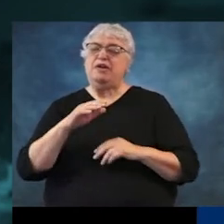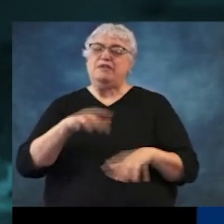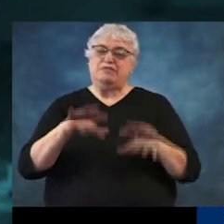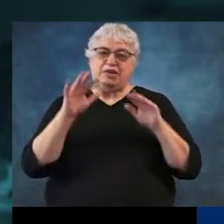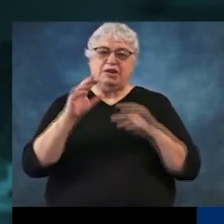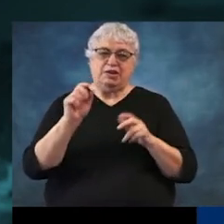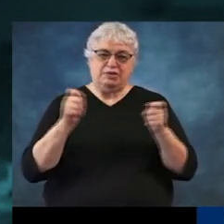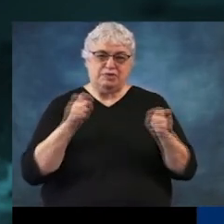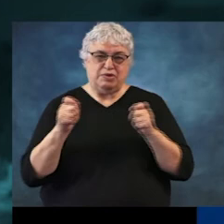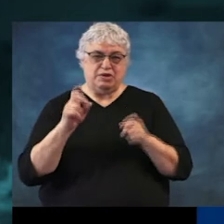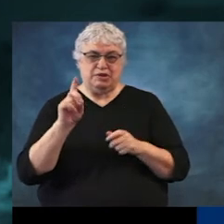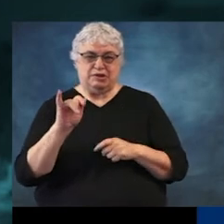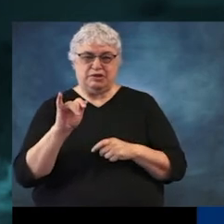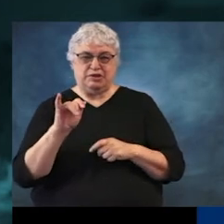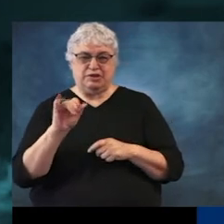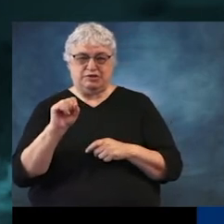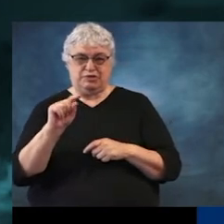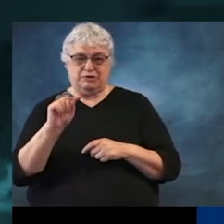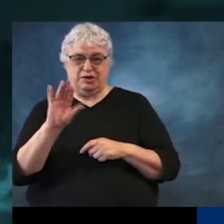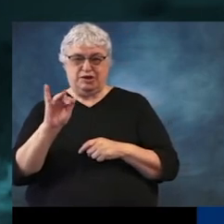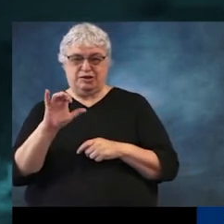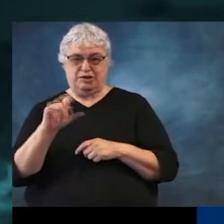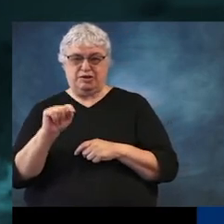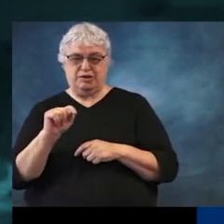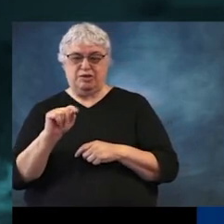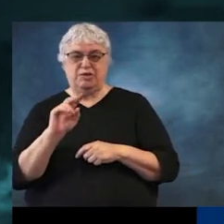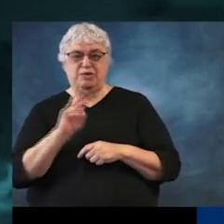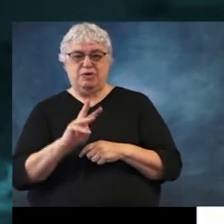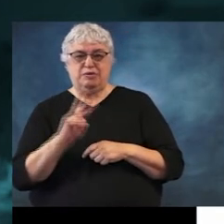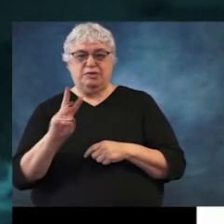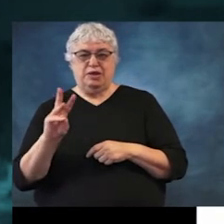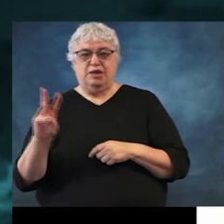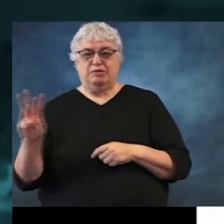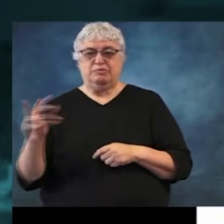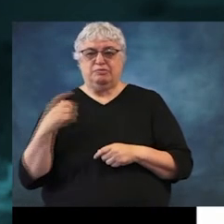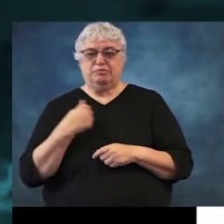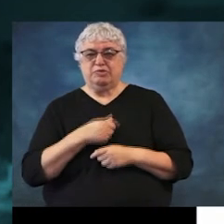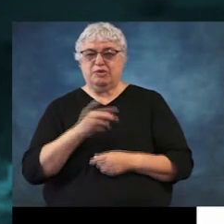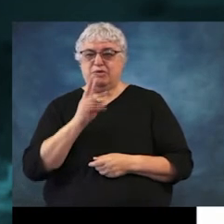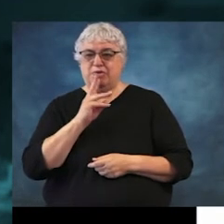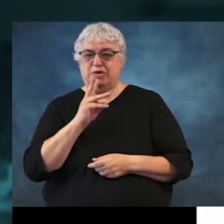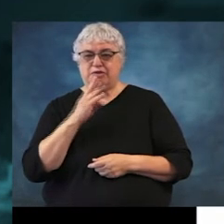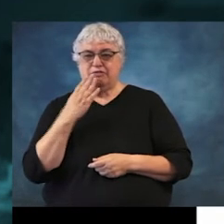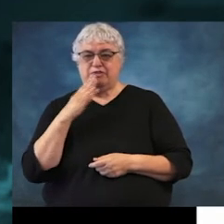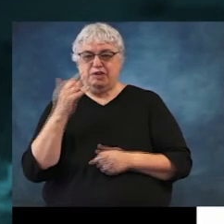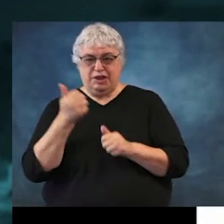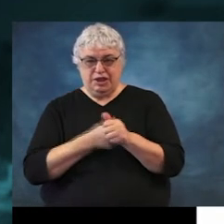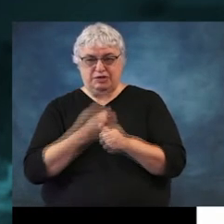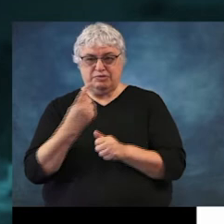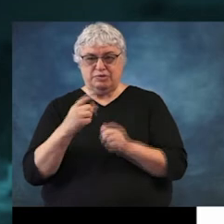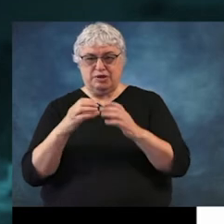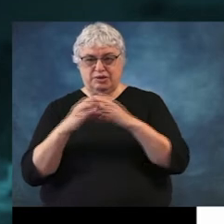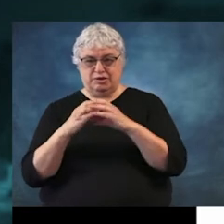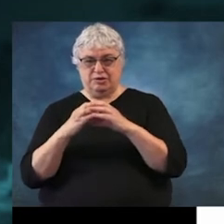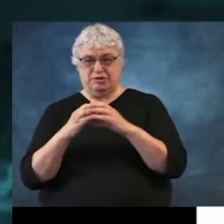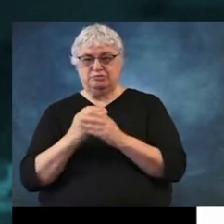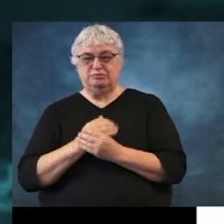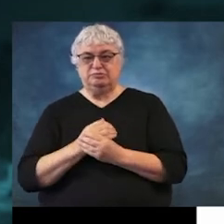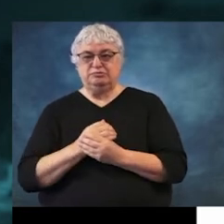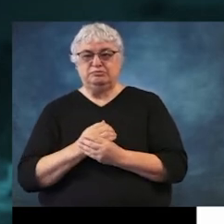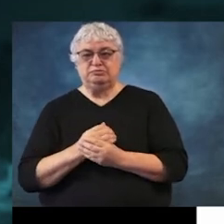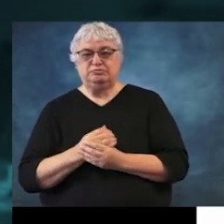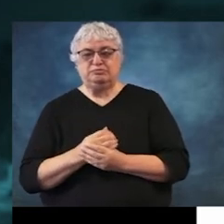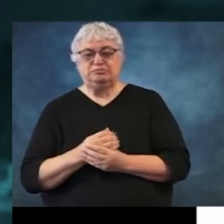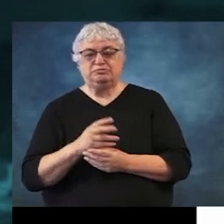.org, if you want to play around with them. We also have specific watershed maps for each watershed. Of course, the